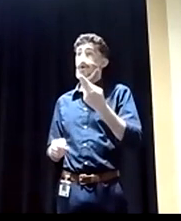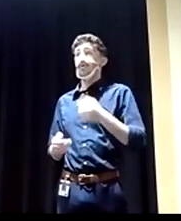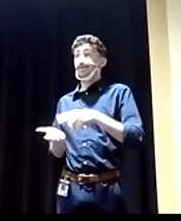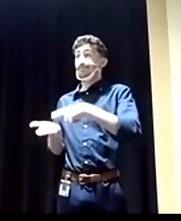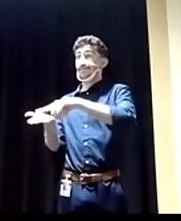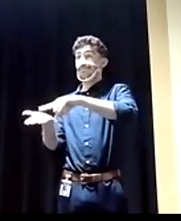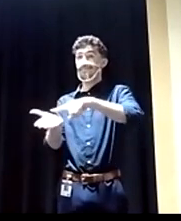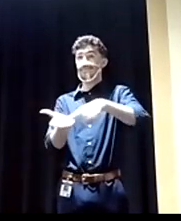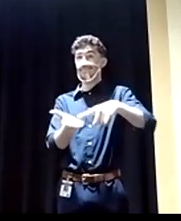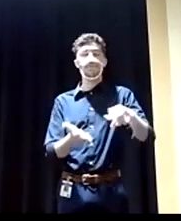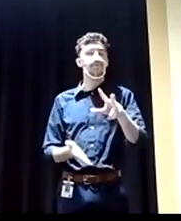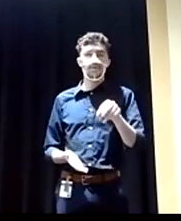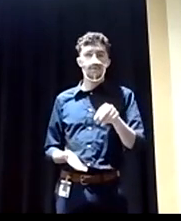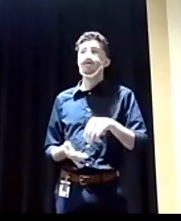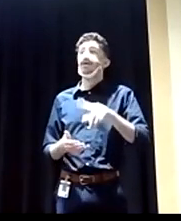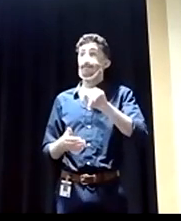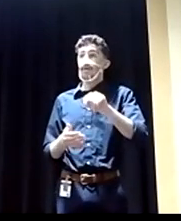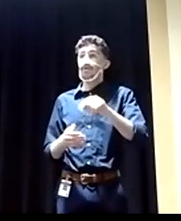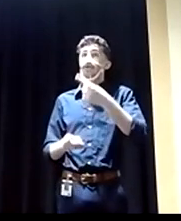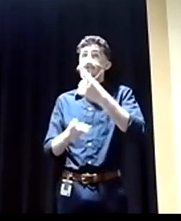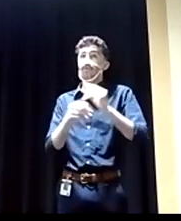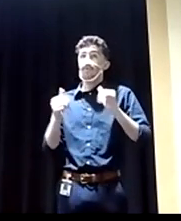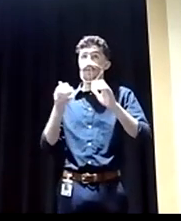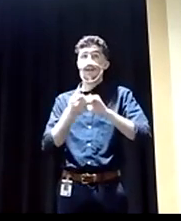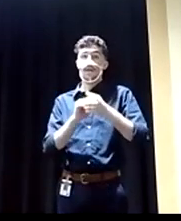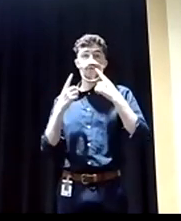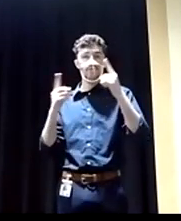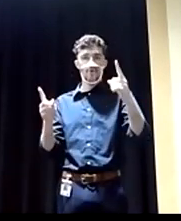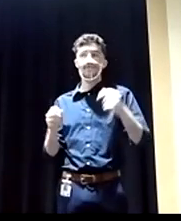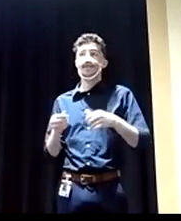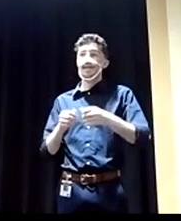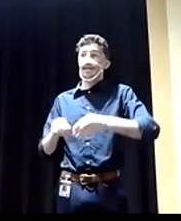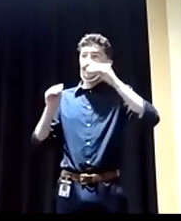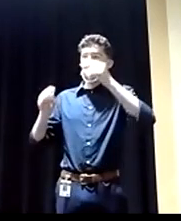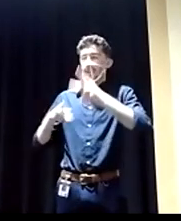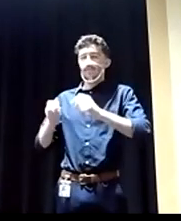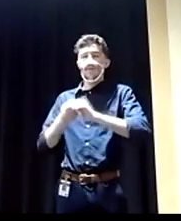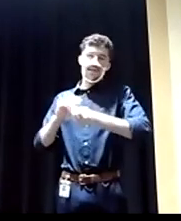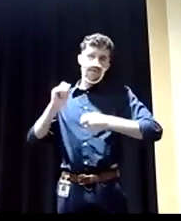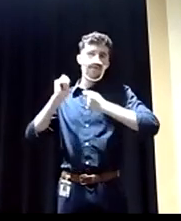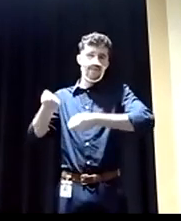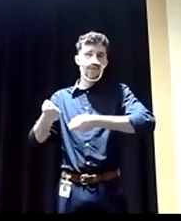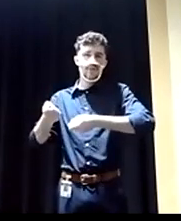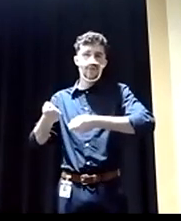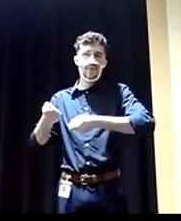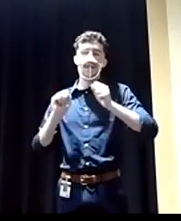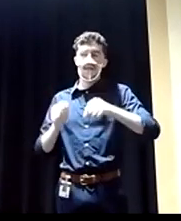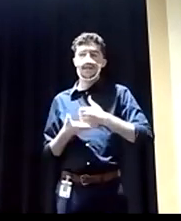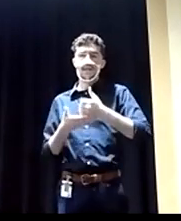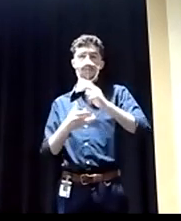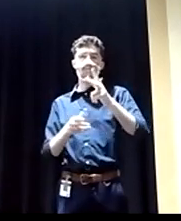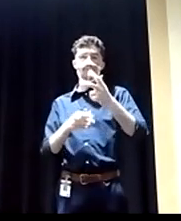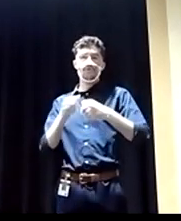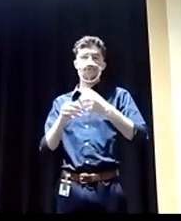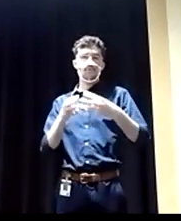it's the right thing to do is to at least teach people how to fish and help third world nations in the nations of the struggling.